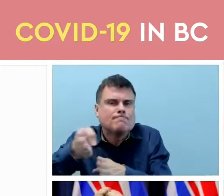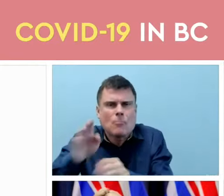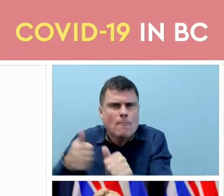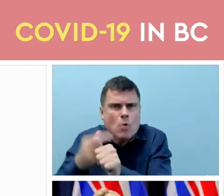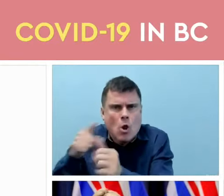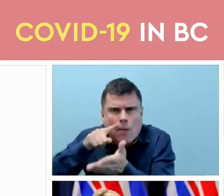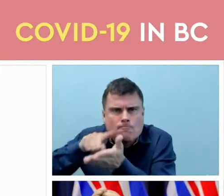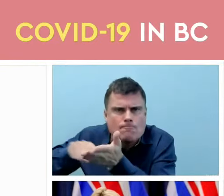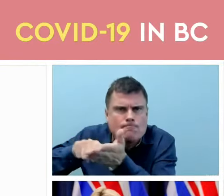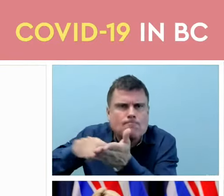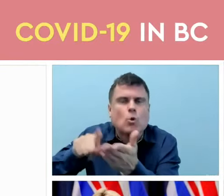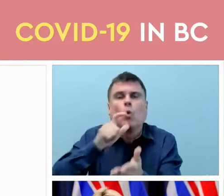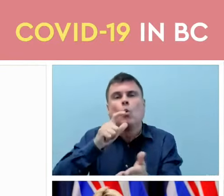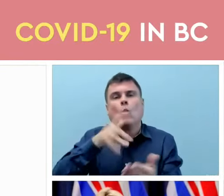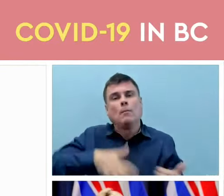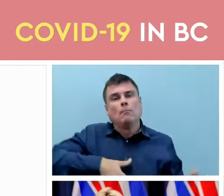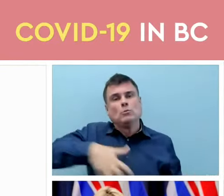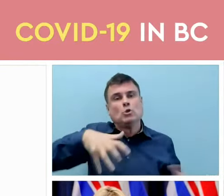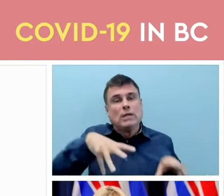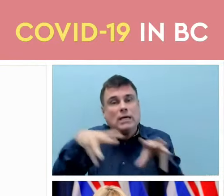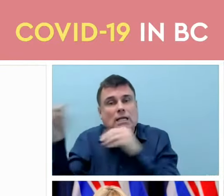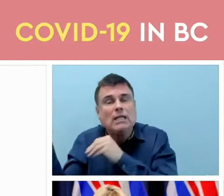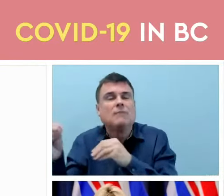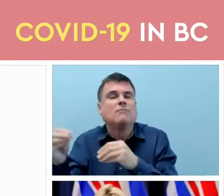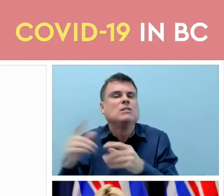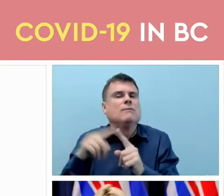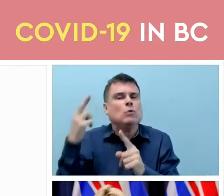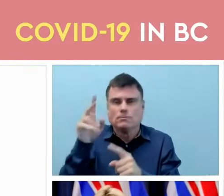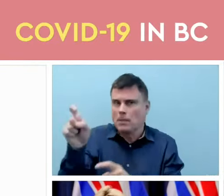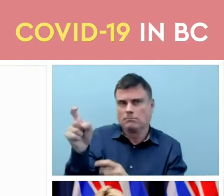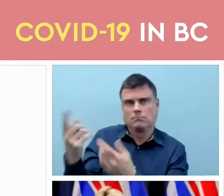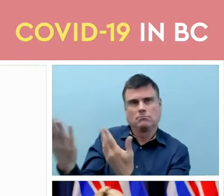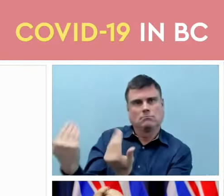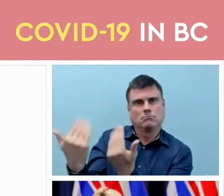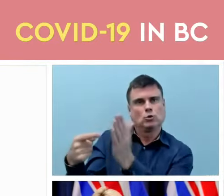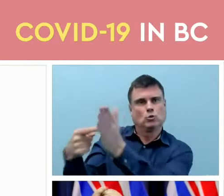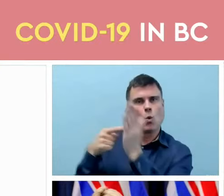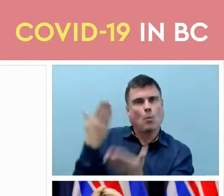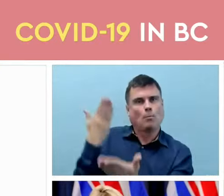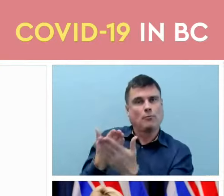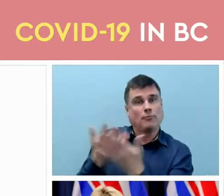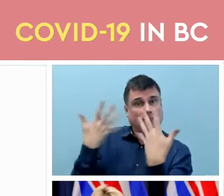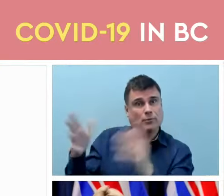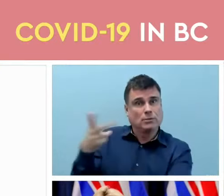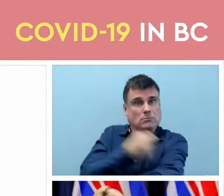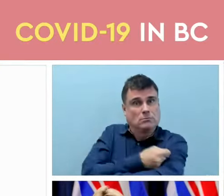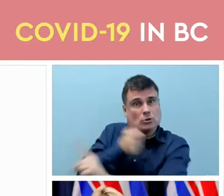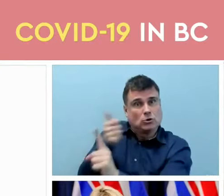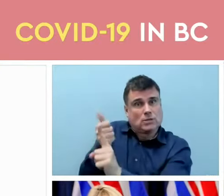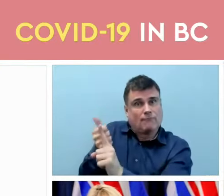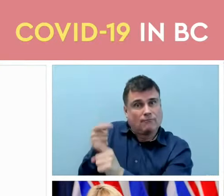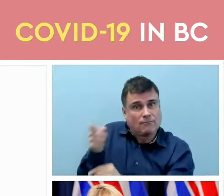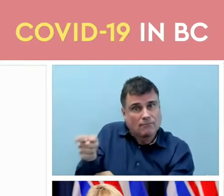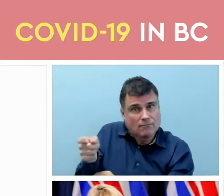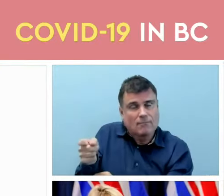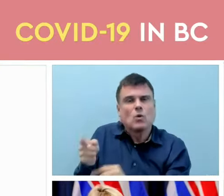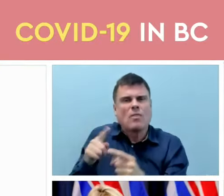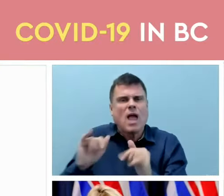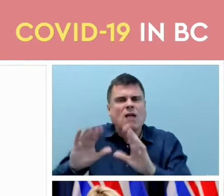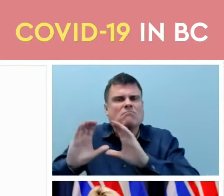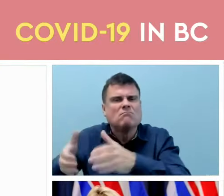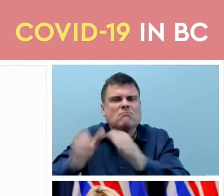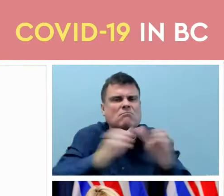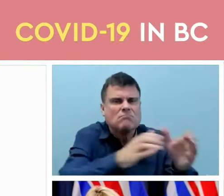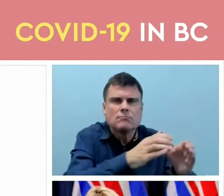leave and other things. Our team is now actively compiling this aggregated vaccination data by profession and I will be